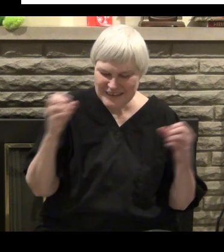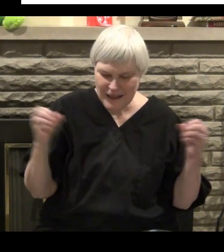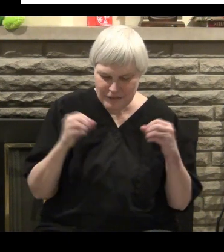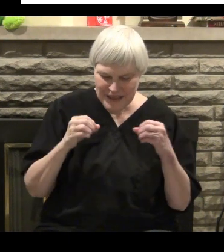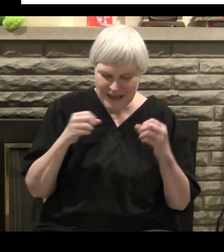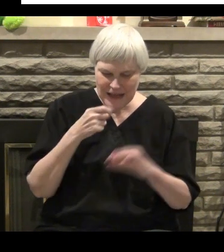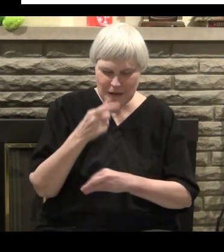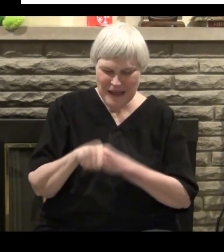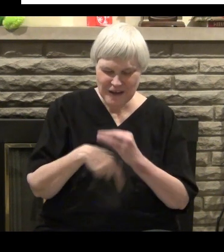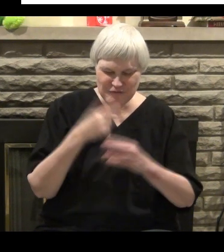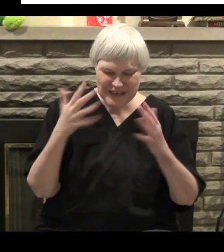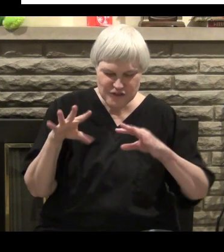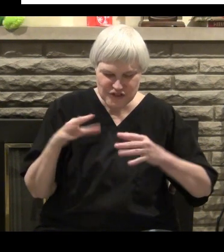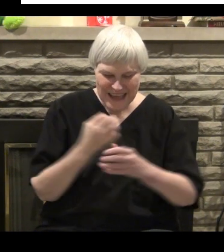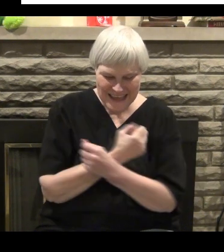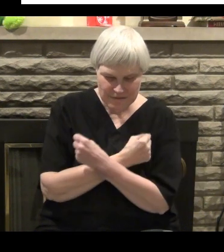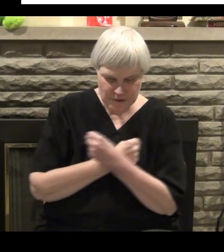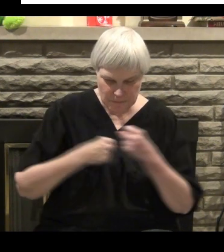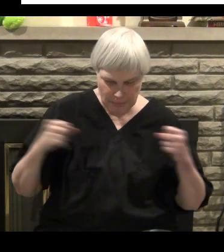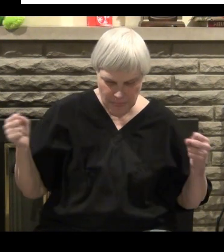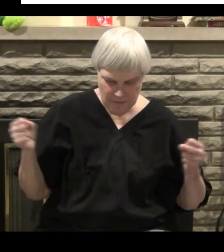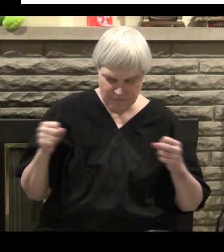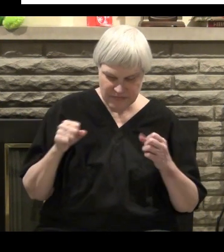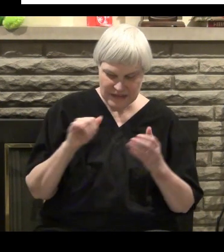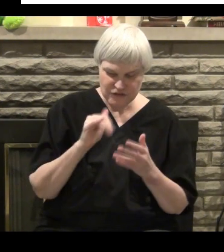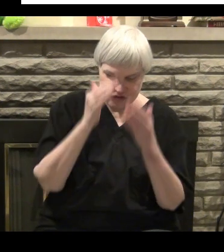but did not really know about salvation.